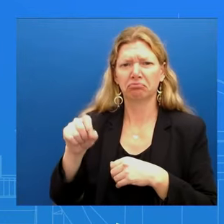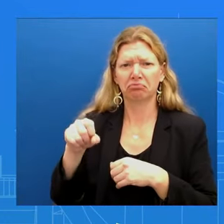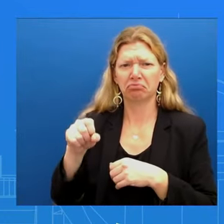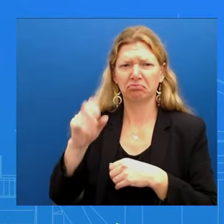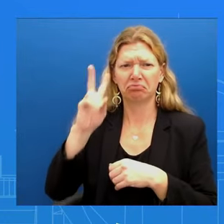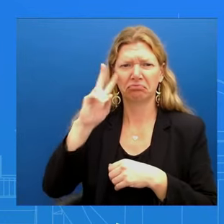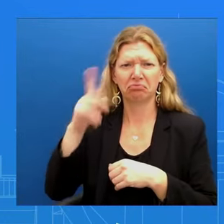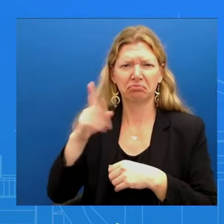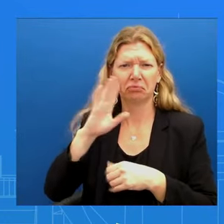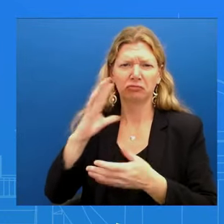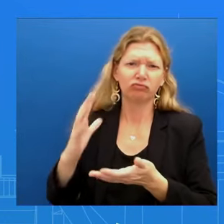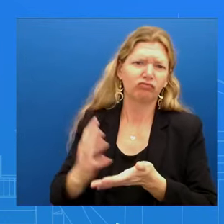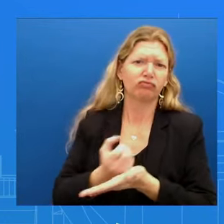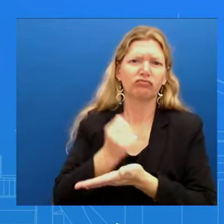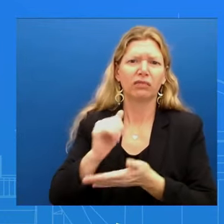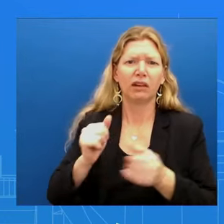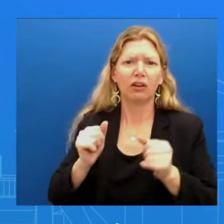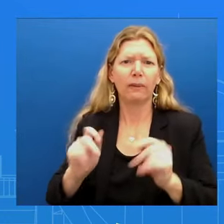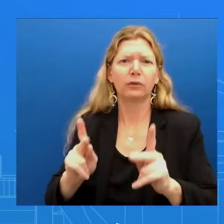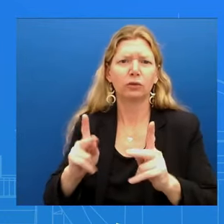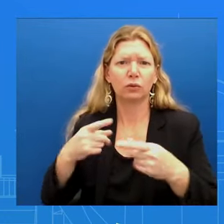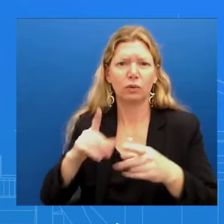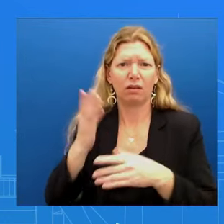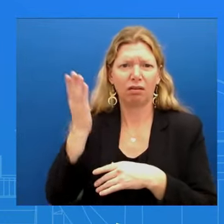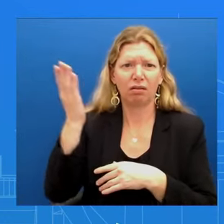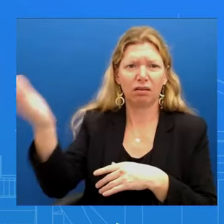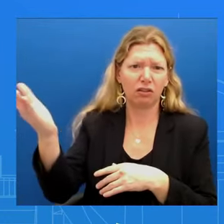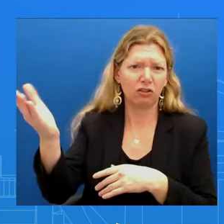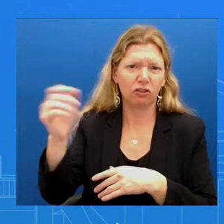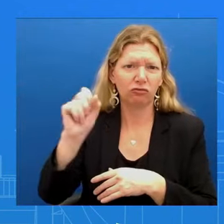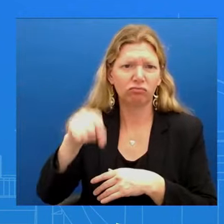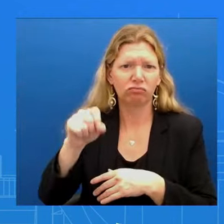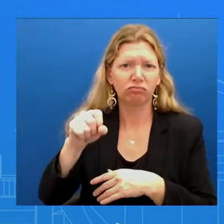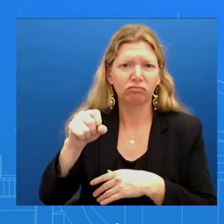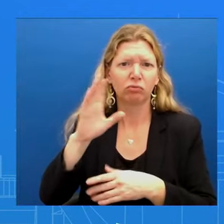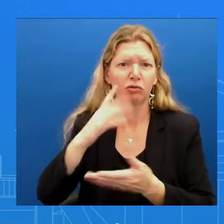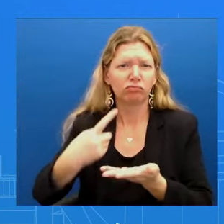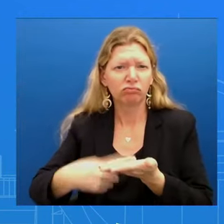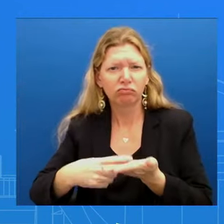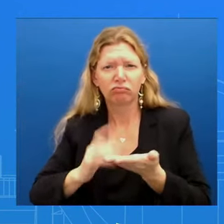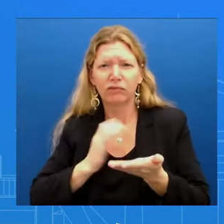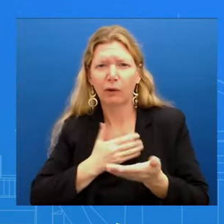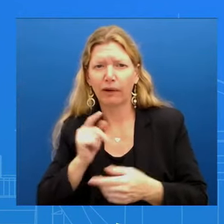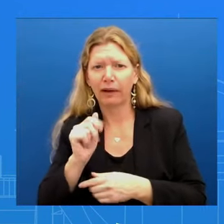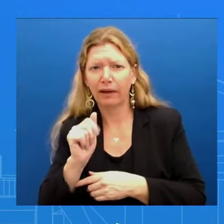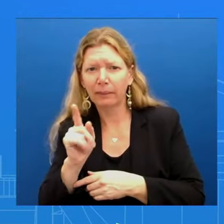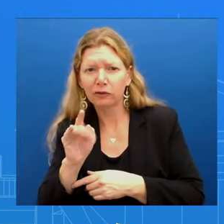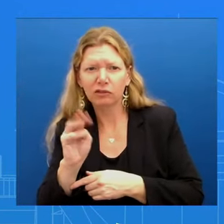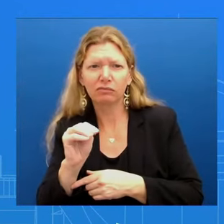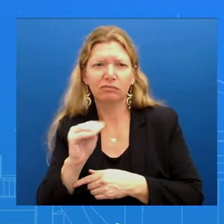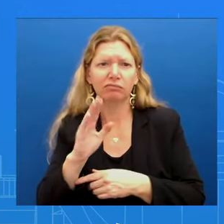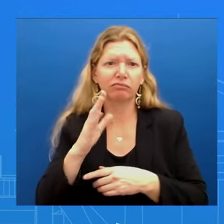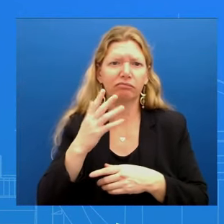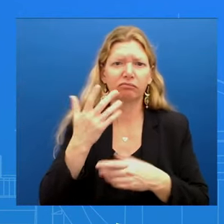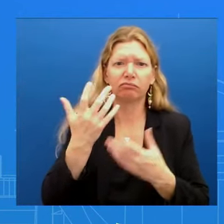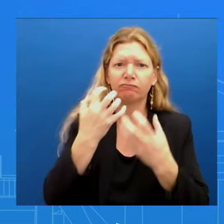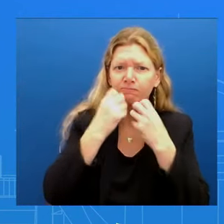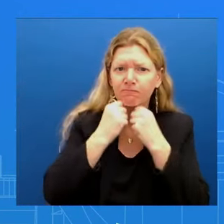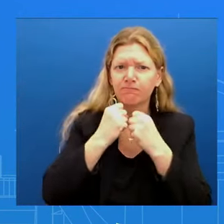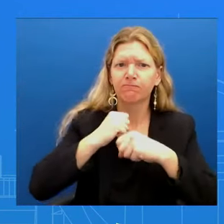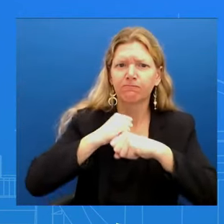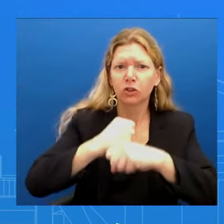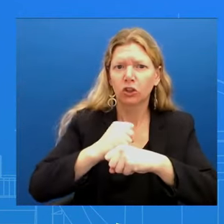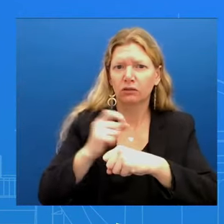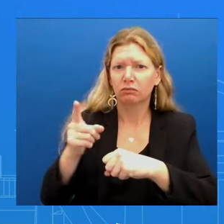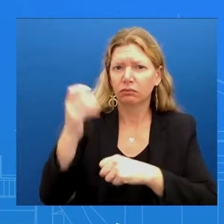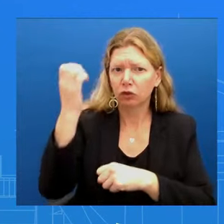is pursuing our national security interests in Europe and beyond But how important, again, we consider our network of alliances